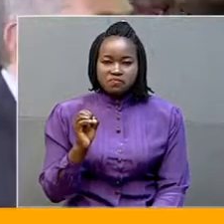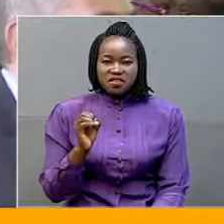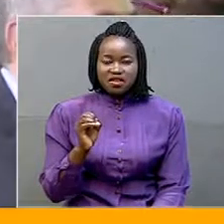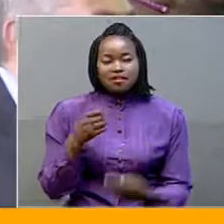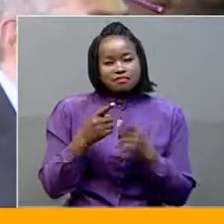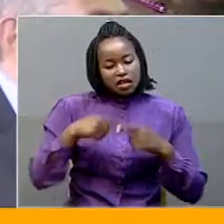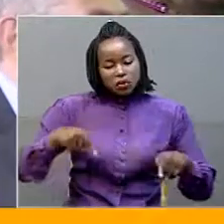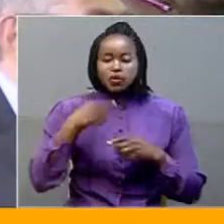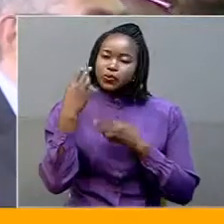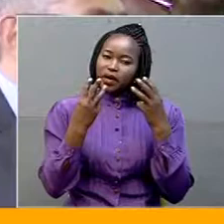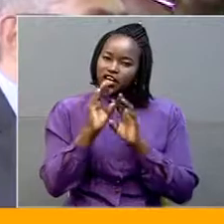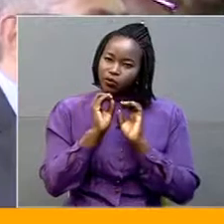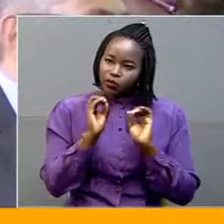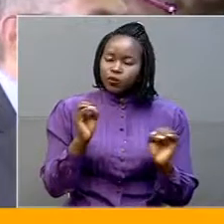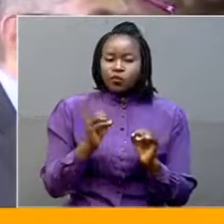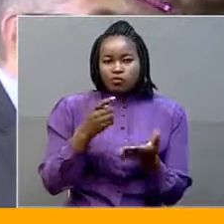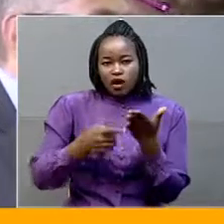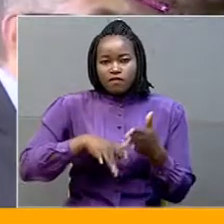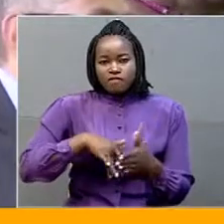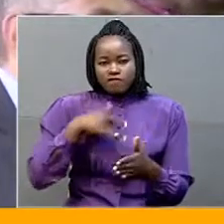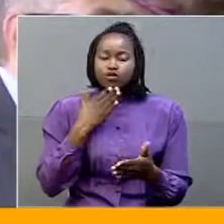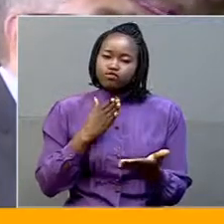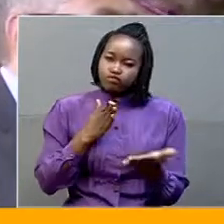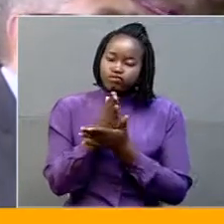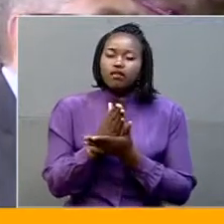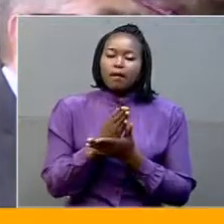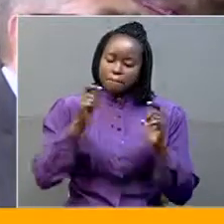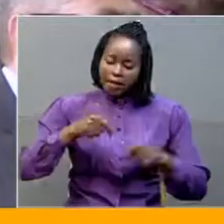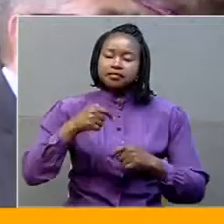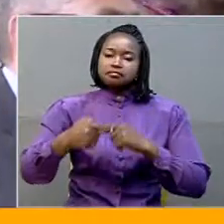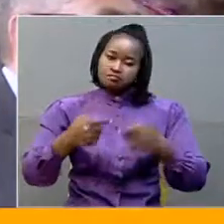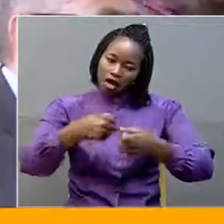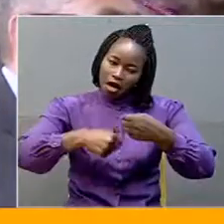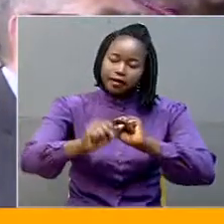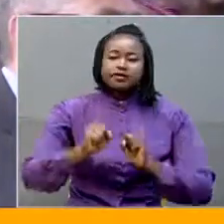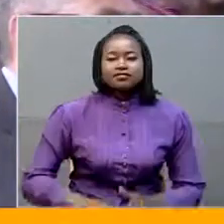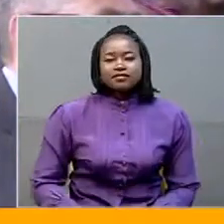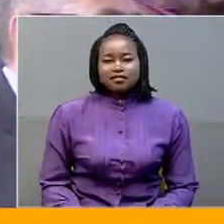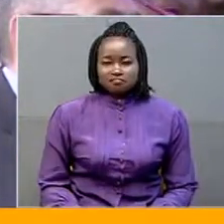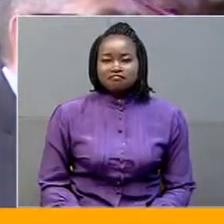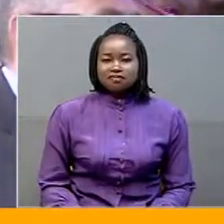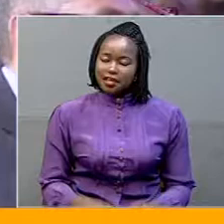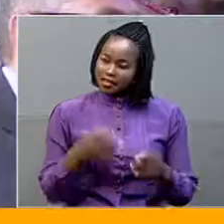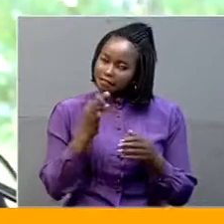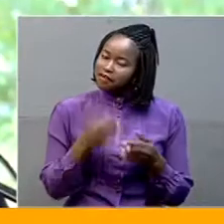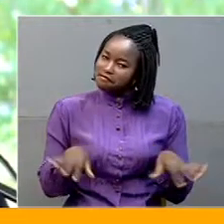the narrow path, we always take it if it becomes necessary.